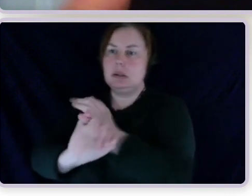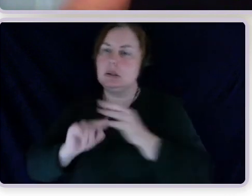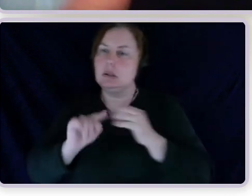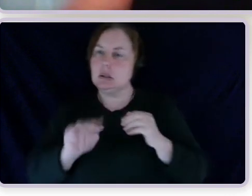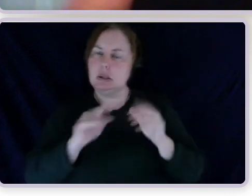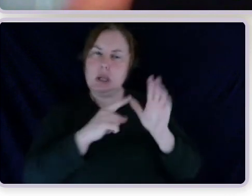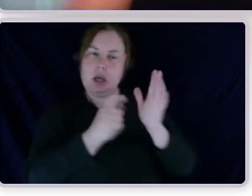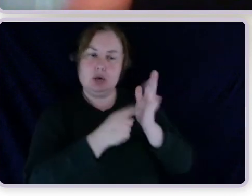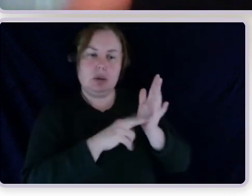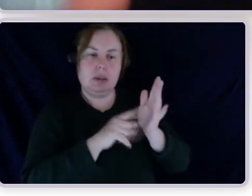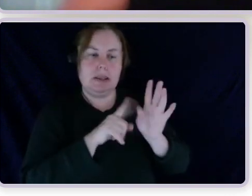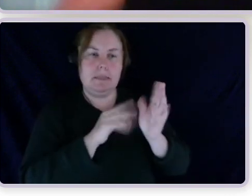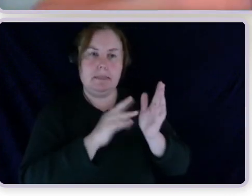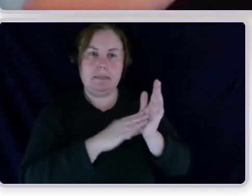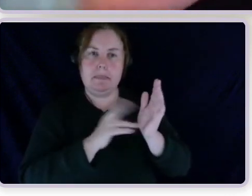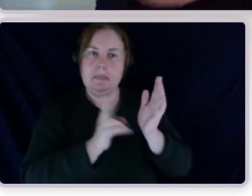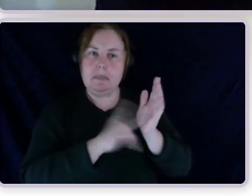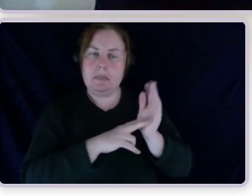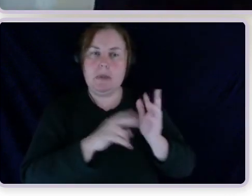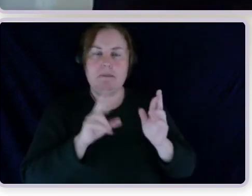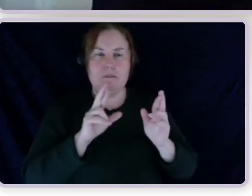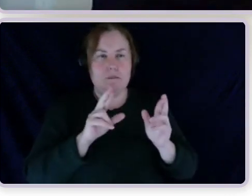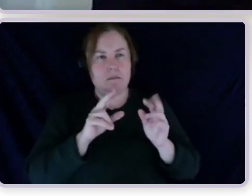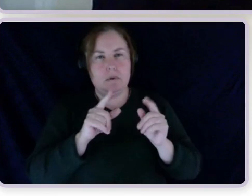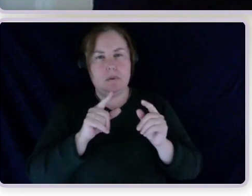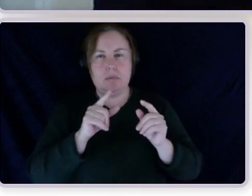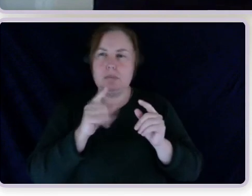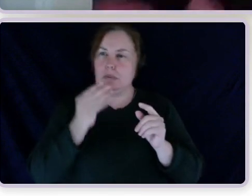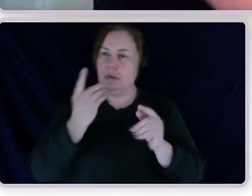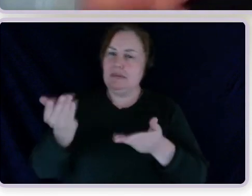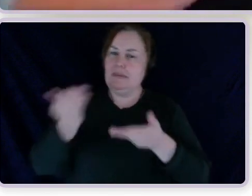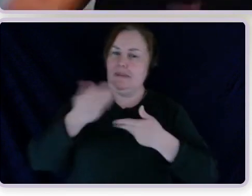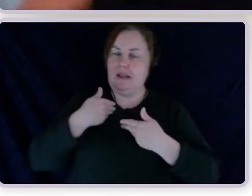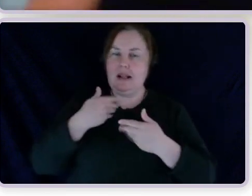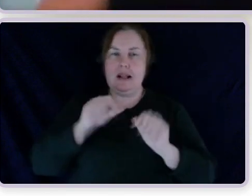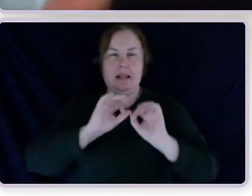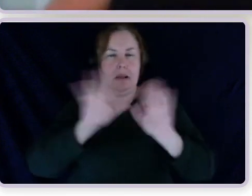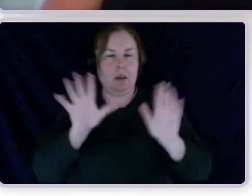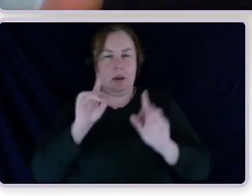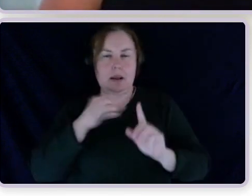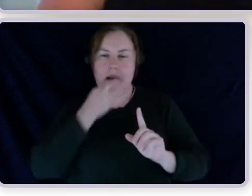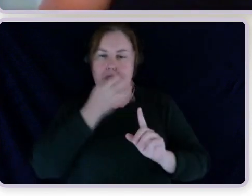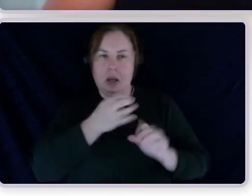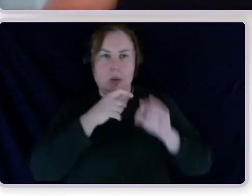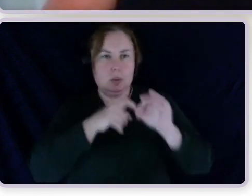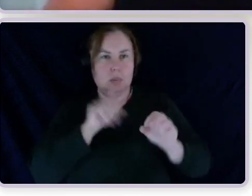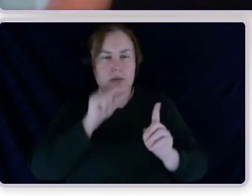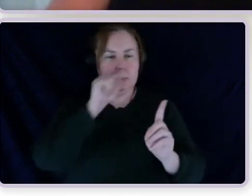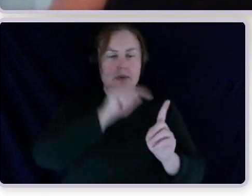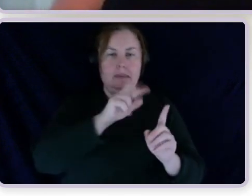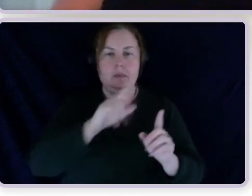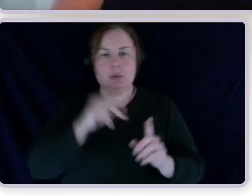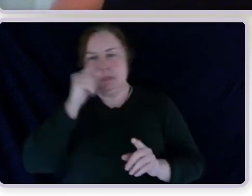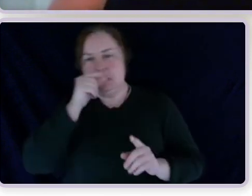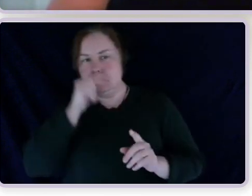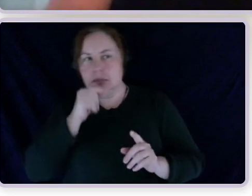While we wait for hopefully some clarification from the person asking a question. Perfect. Next one. Could you use